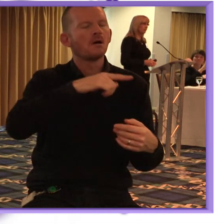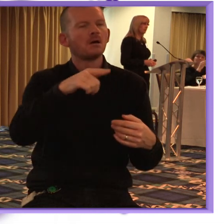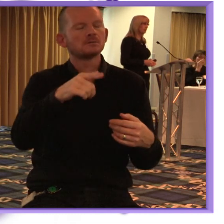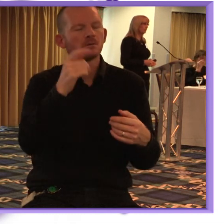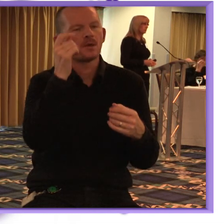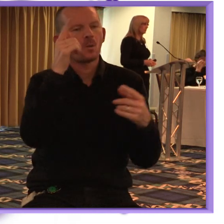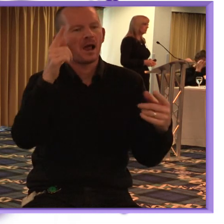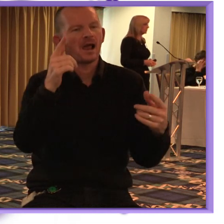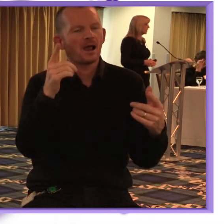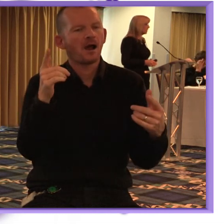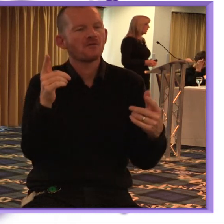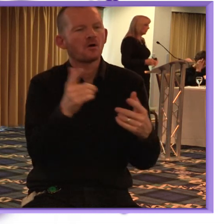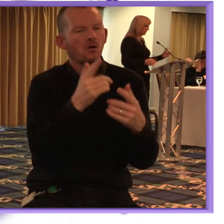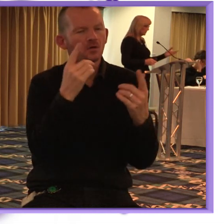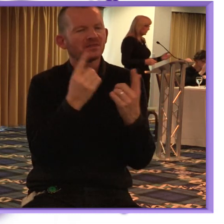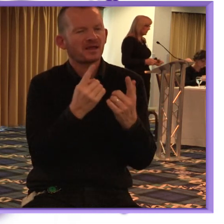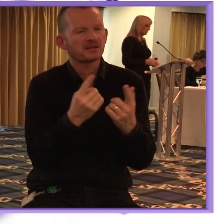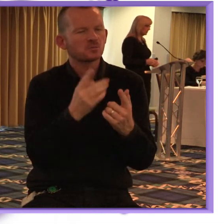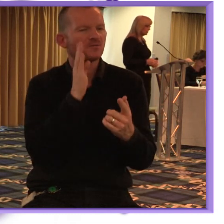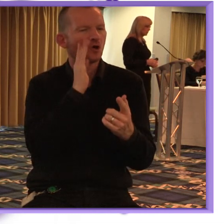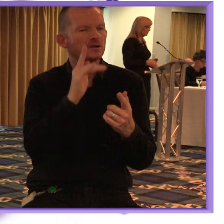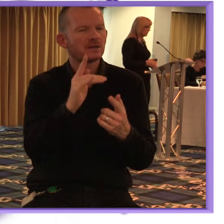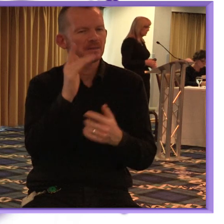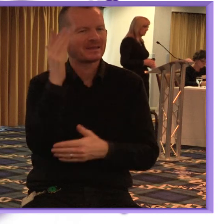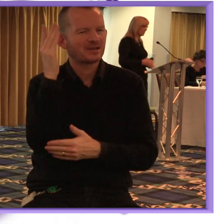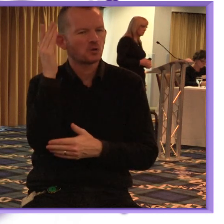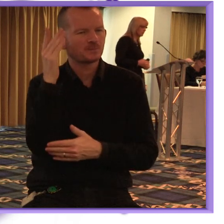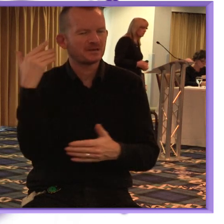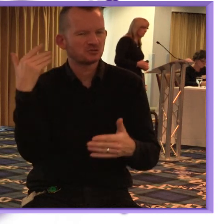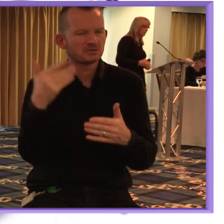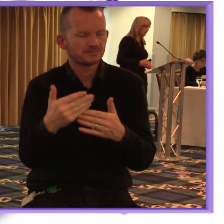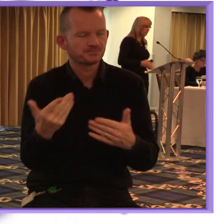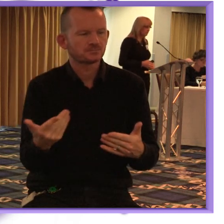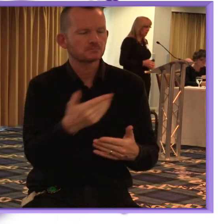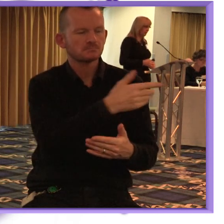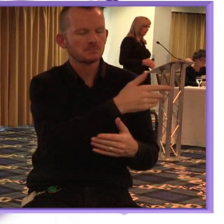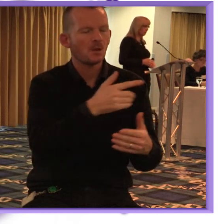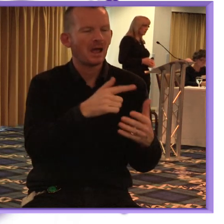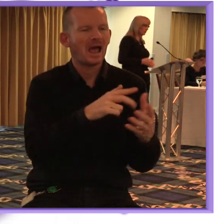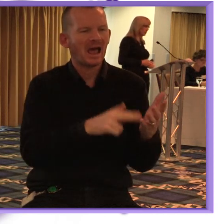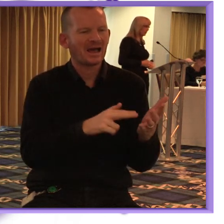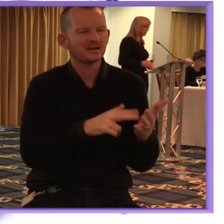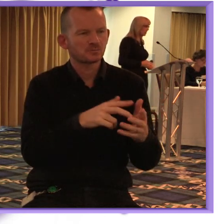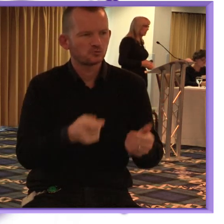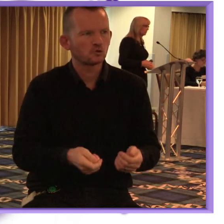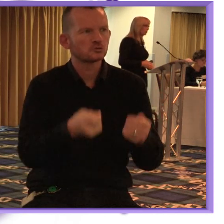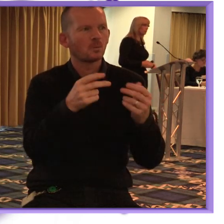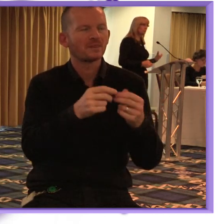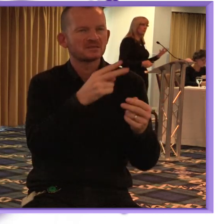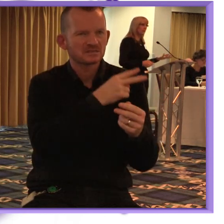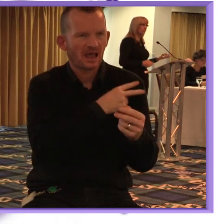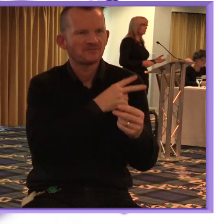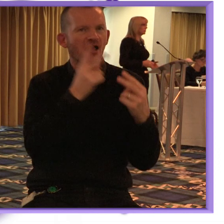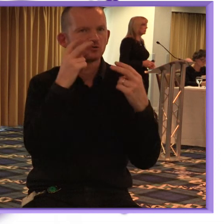all of the things that we've heard through the keynote speeches and obviously particularly those issues that that anna's raised around the the staff and the